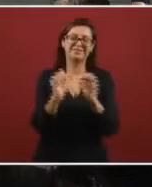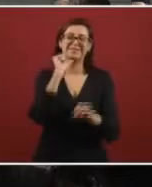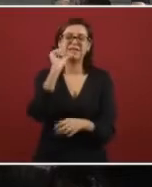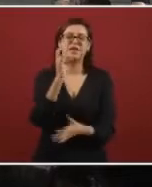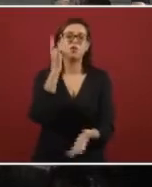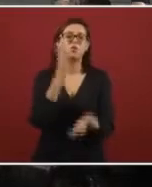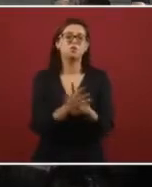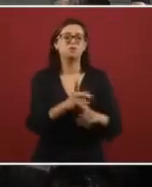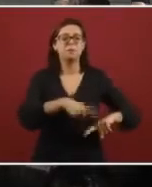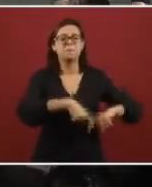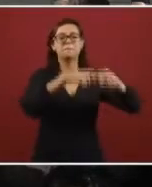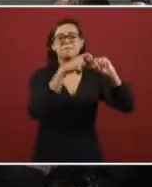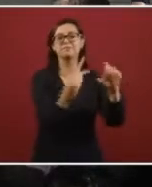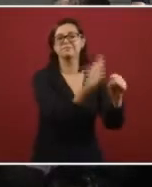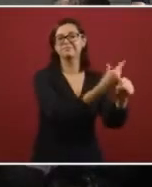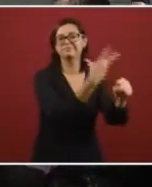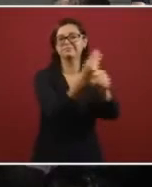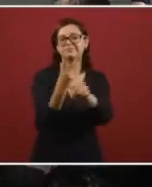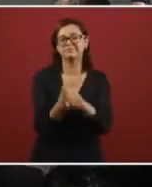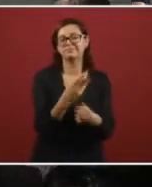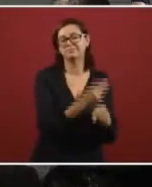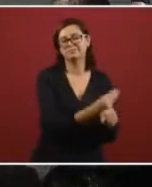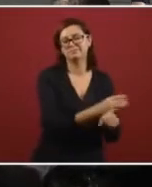noticeable that it's simply a deferment